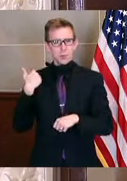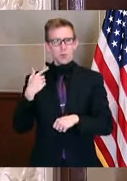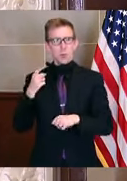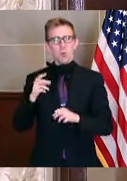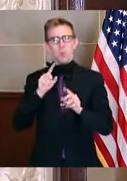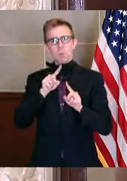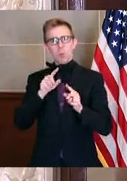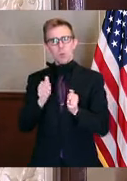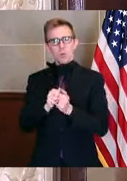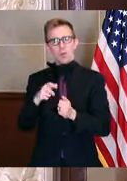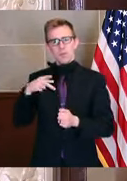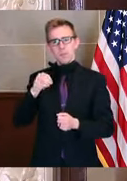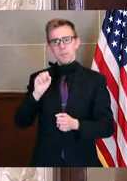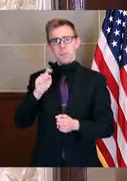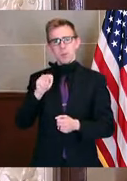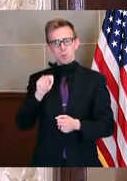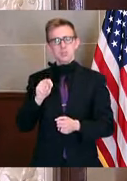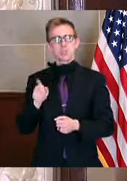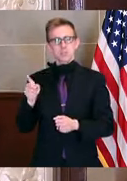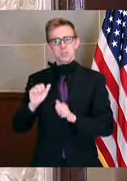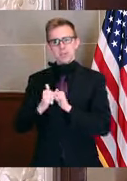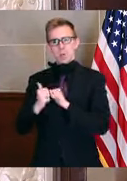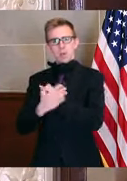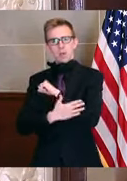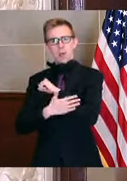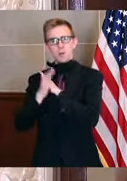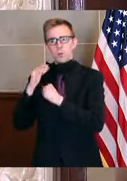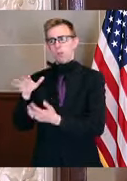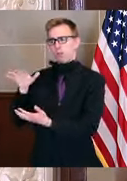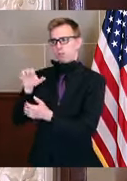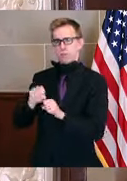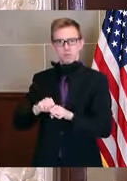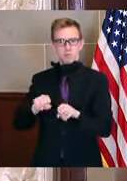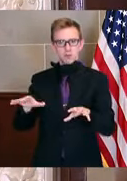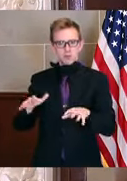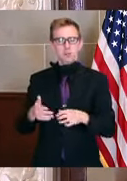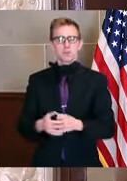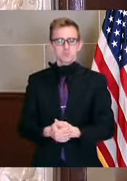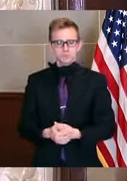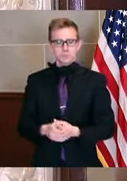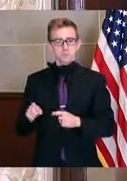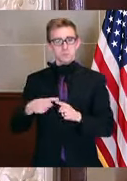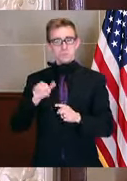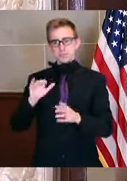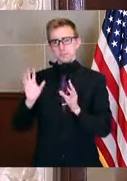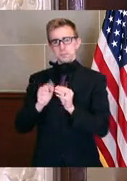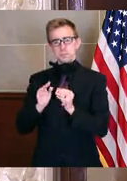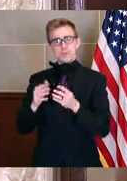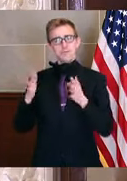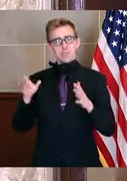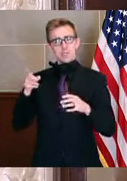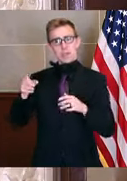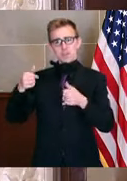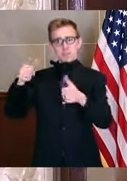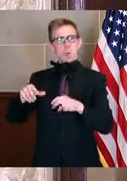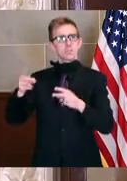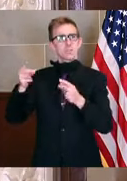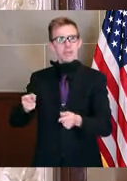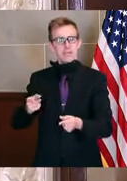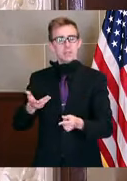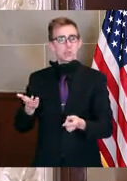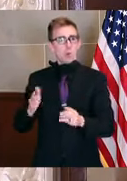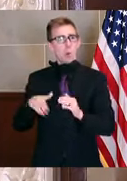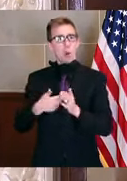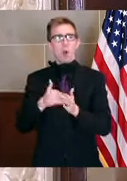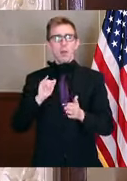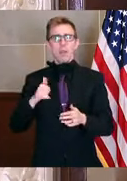the post that how the counties were going to be distributed the money there. And I think once that meeting was over, that was posted immediately. So all of that